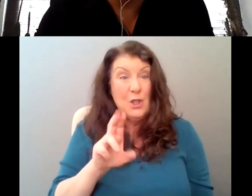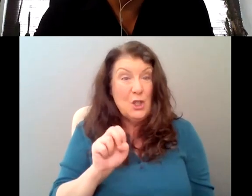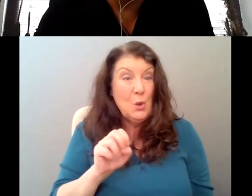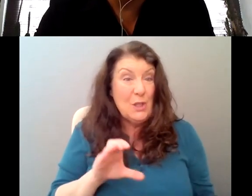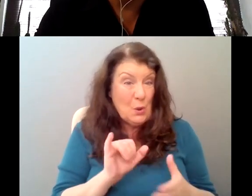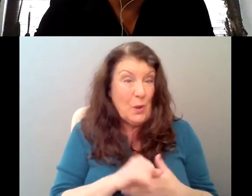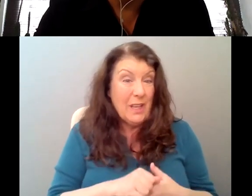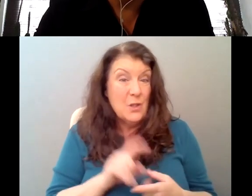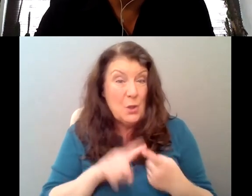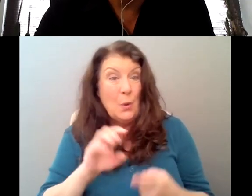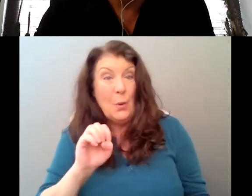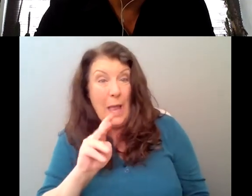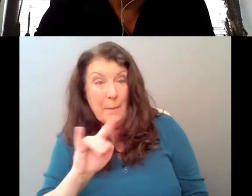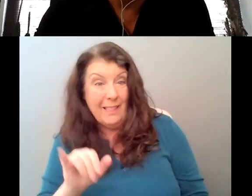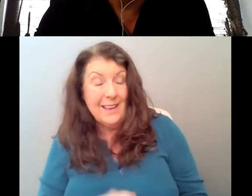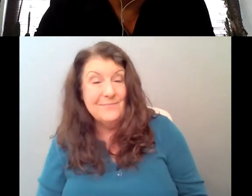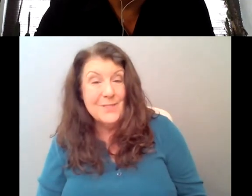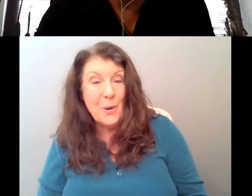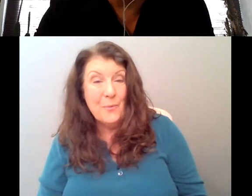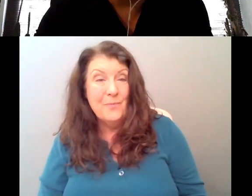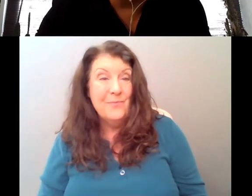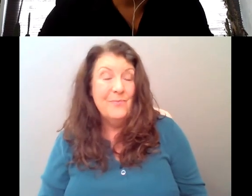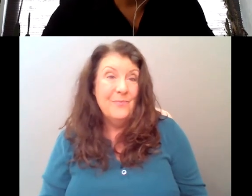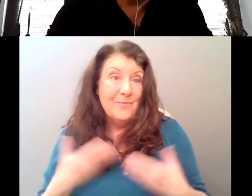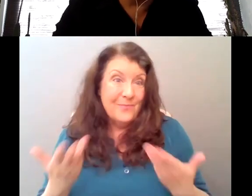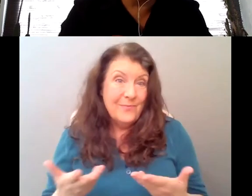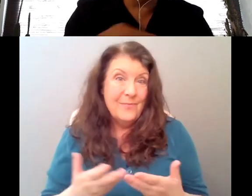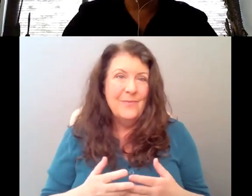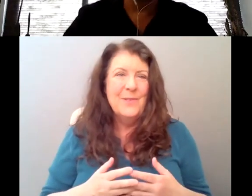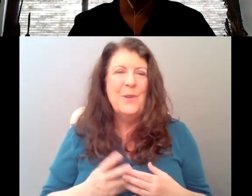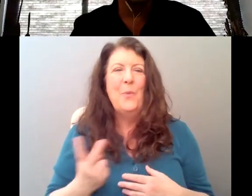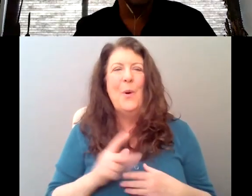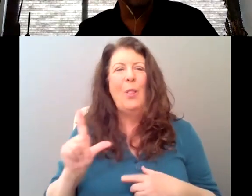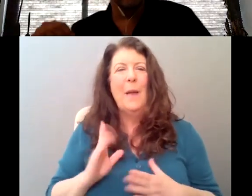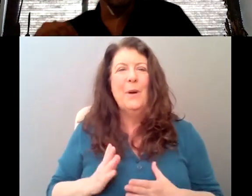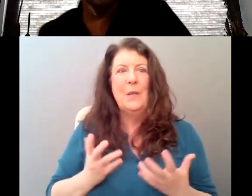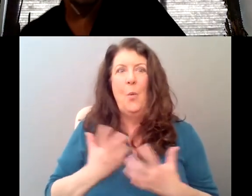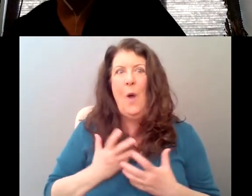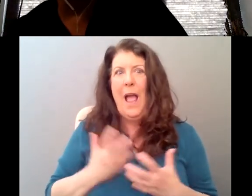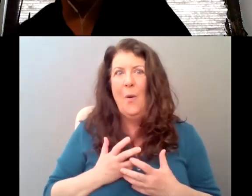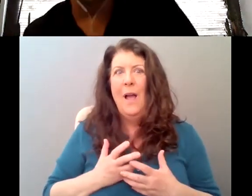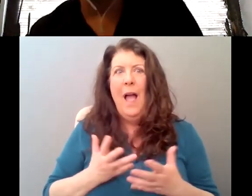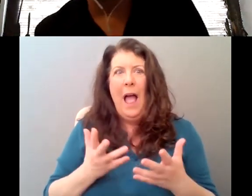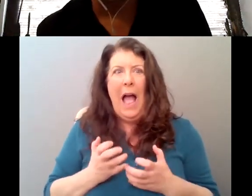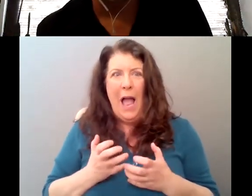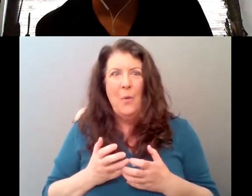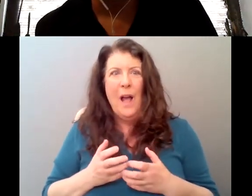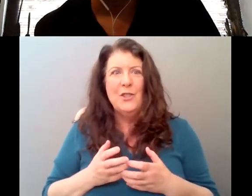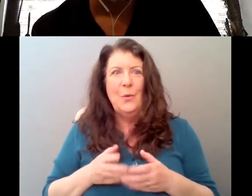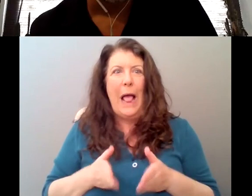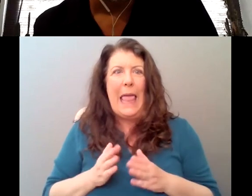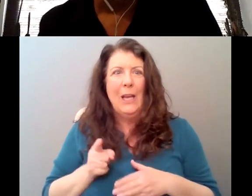Sam Bowles. Um, yeah. Wow. Wow. Um, okay. I'm going to give you a second to sort of catch your breath.